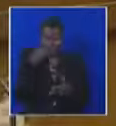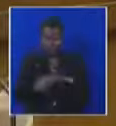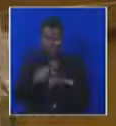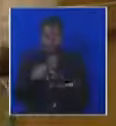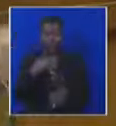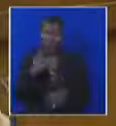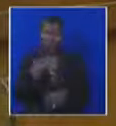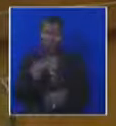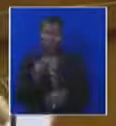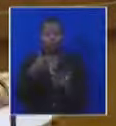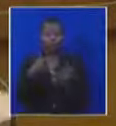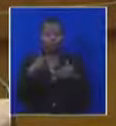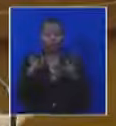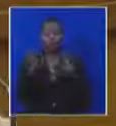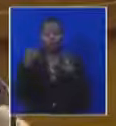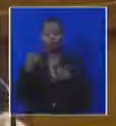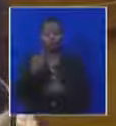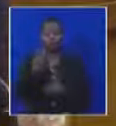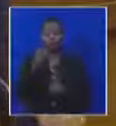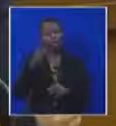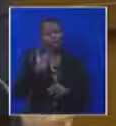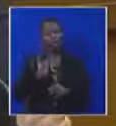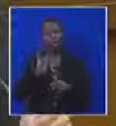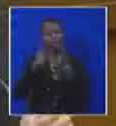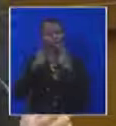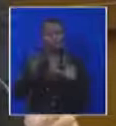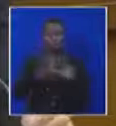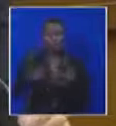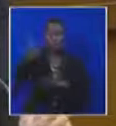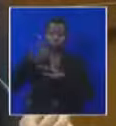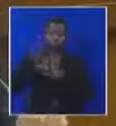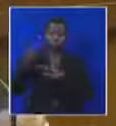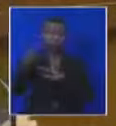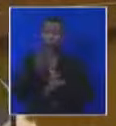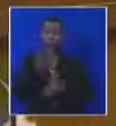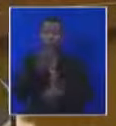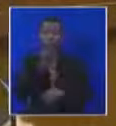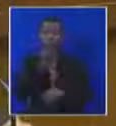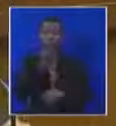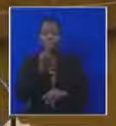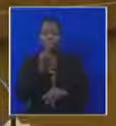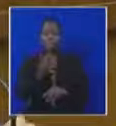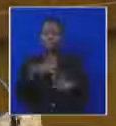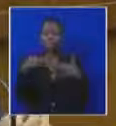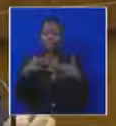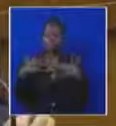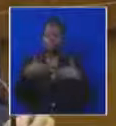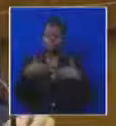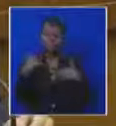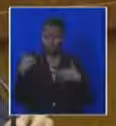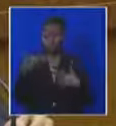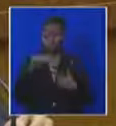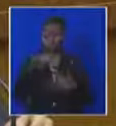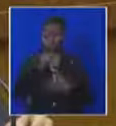I'd like to quote the Lord of Latuli House, Mr Gwede Mantashi. I quote, of great concern are the NEC members